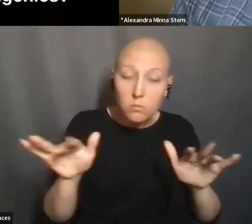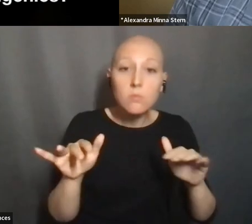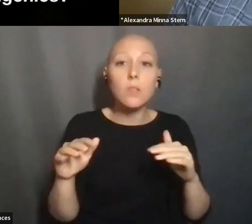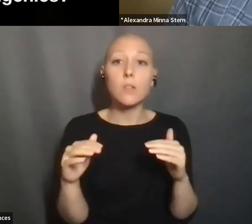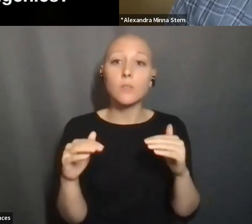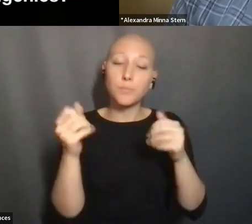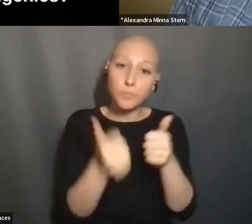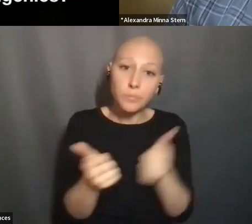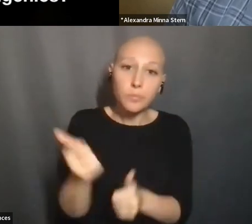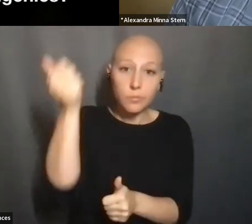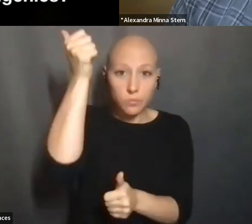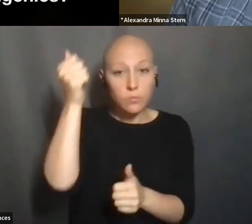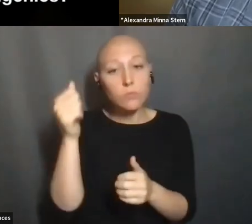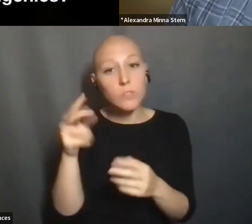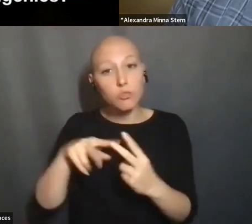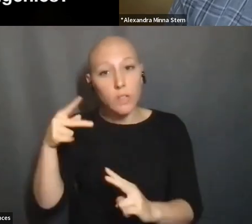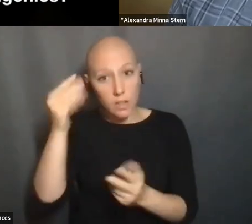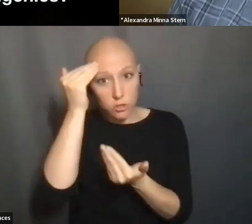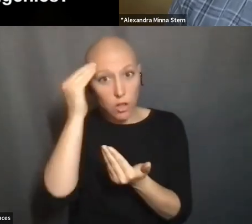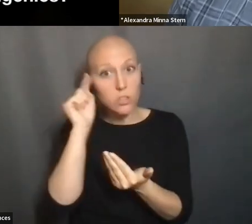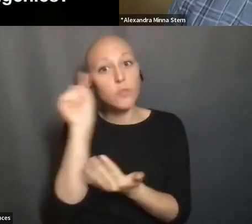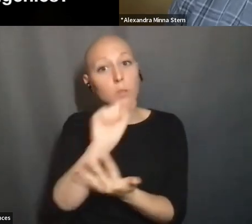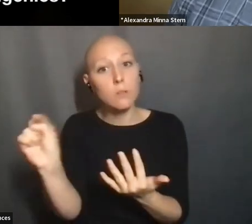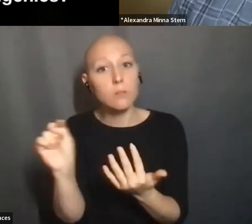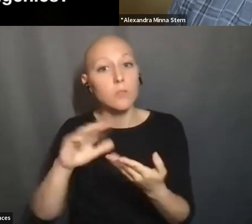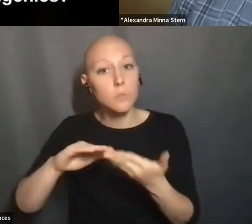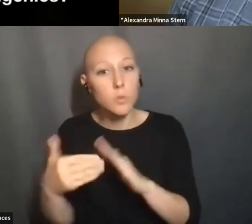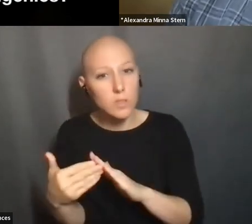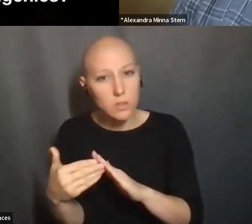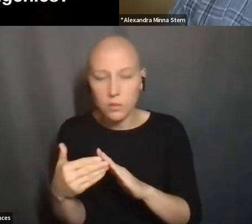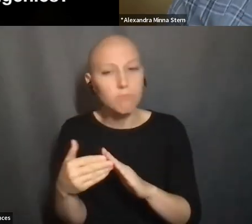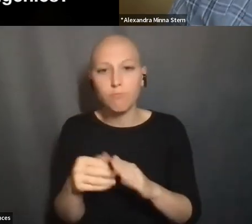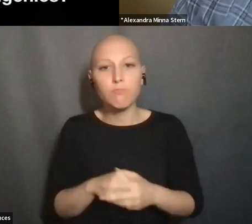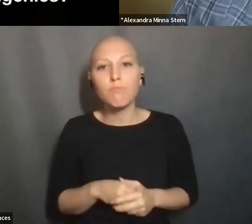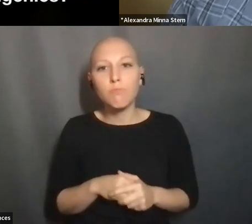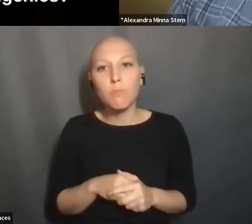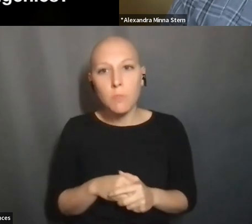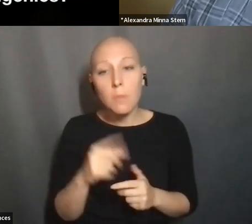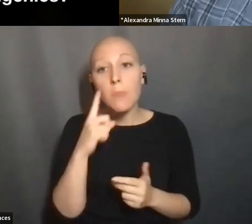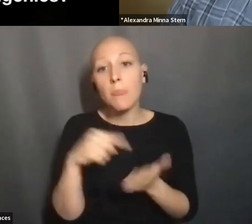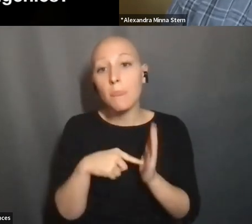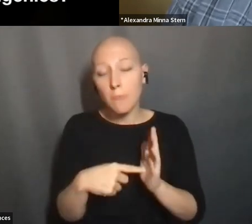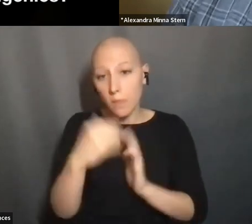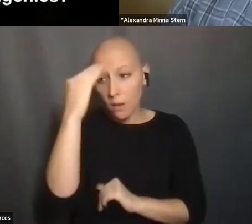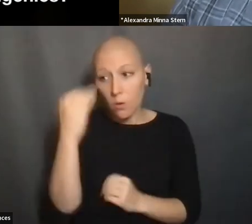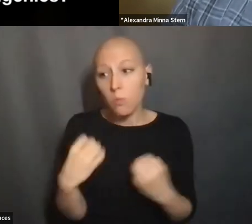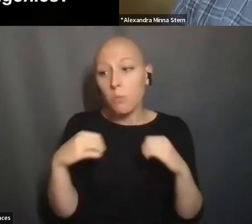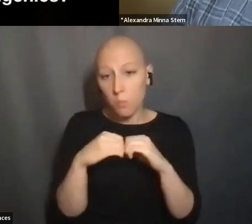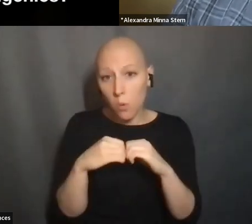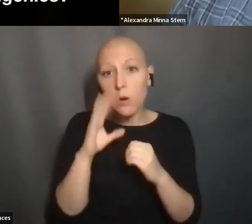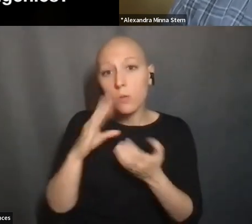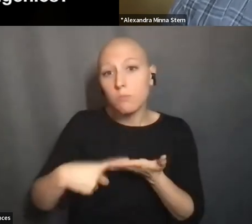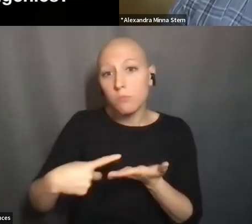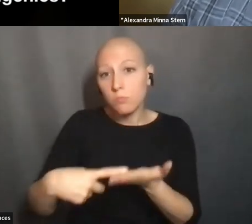OF GENETIC KNOWLEDGE FOR PARTICULAR COMMUNITIES. SO, FOR EXAMPLE, I KNOW WE'LL BE TALKING MORE LATER IN THE ROUND TABLE